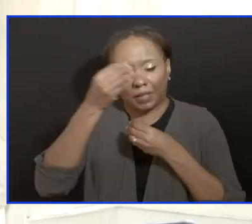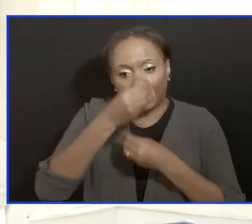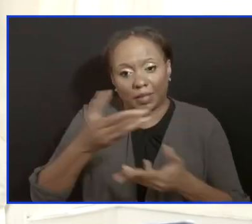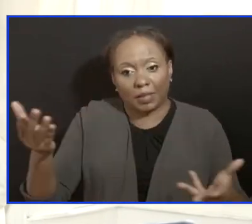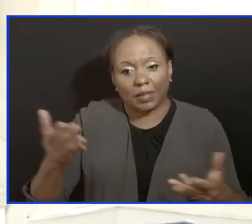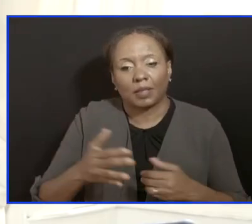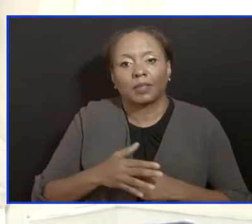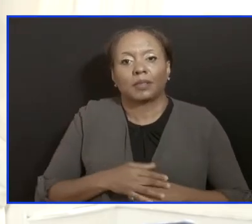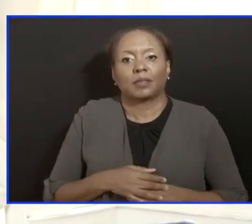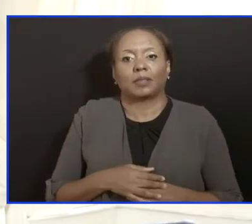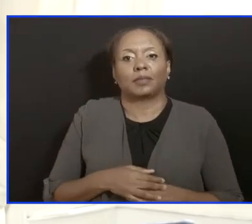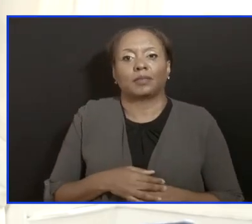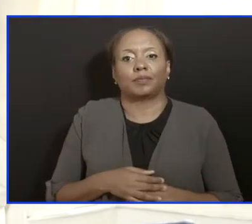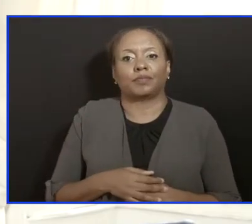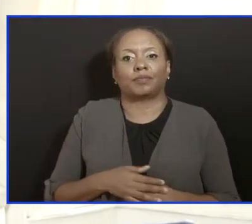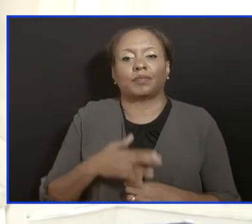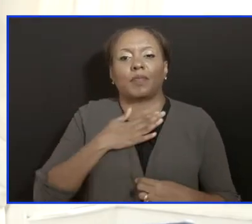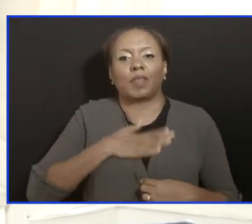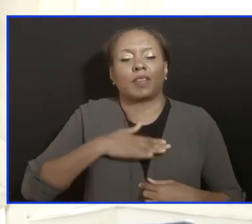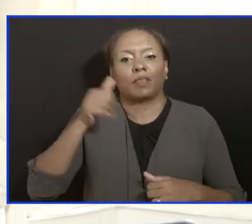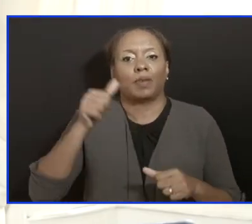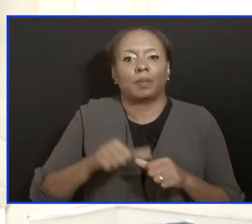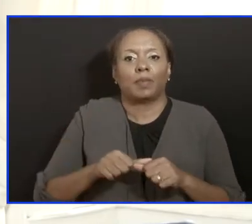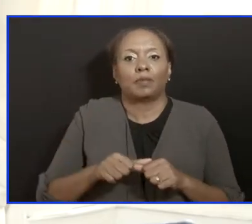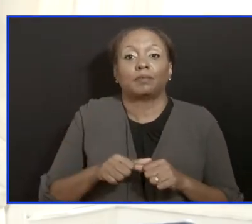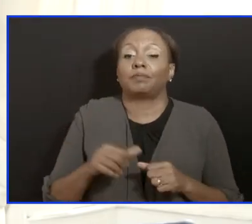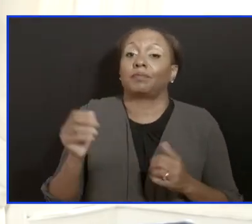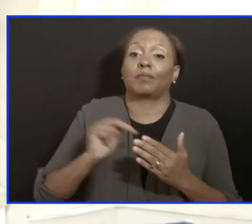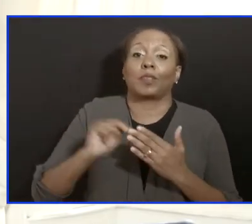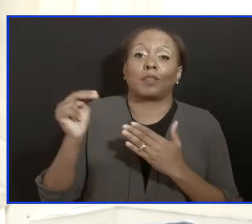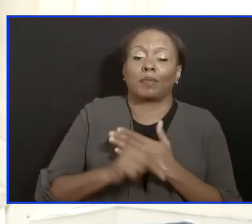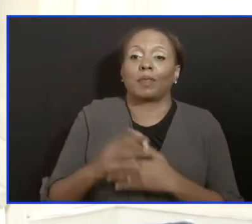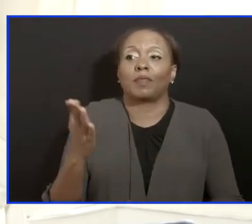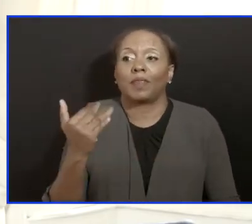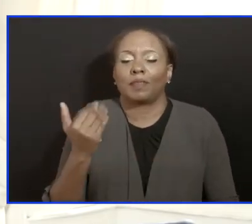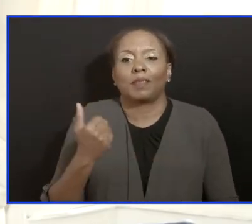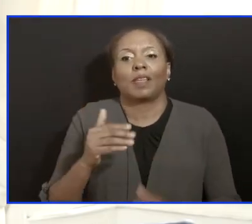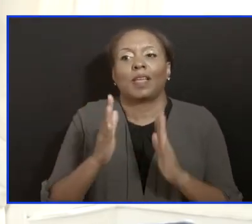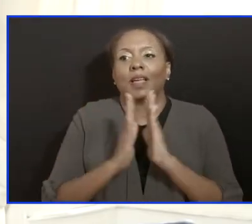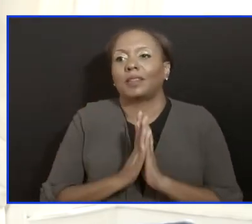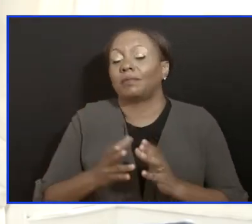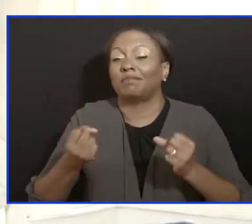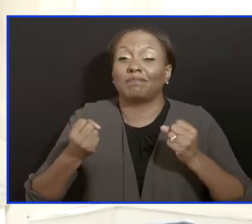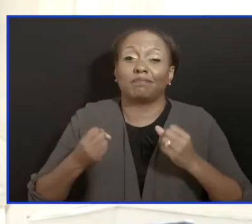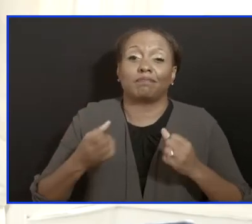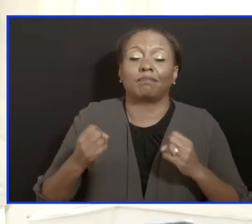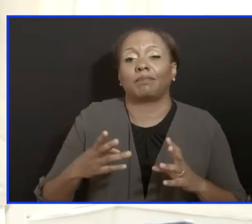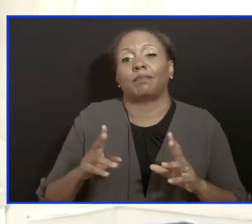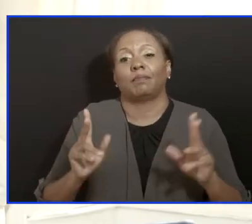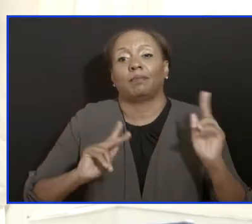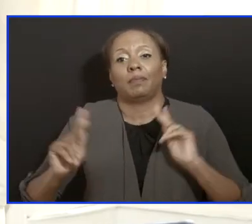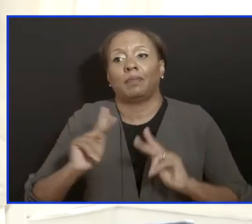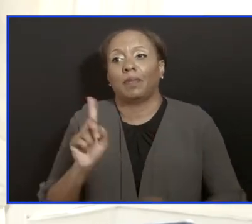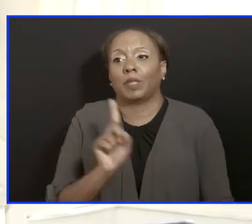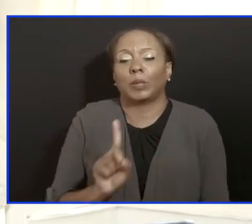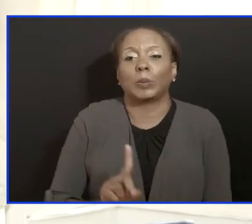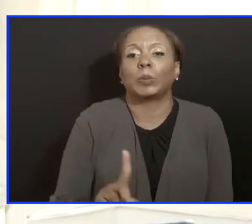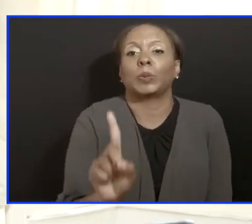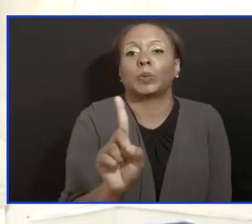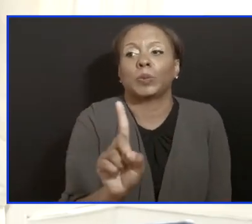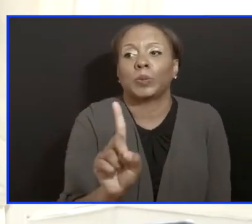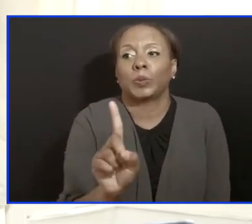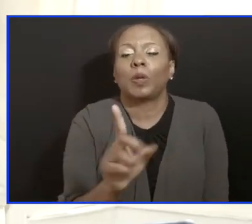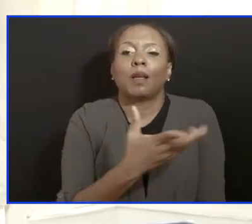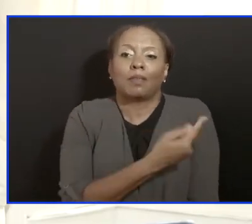please remember by what I said just now, by the 15th of November, I'm asking for as many Barbados as possible to step forward in this fight.